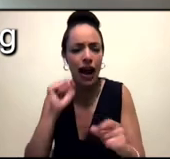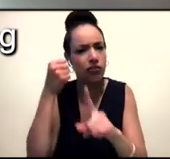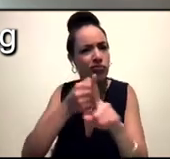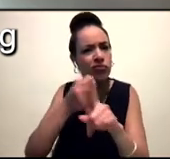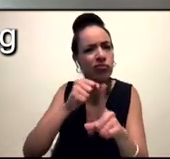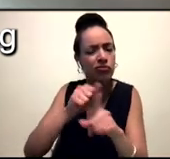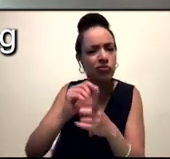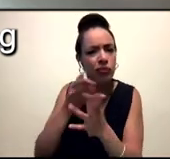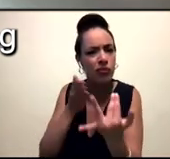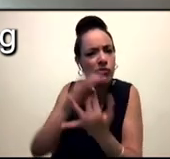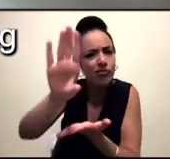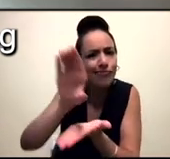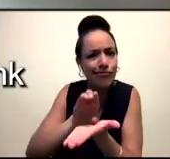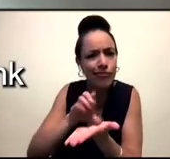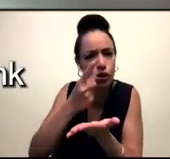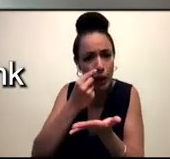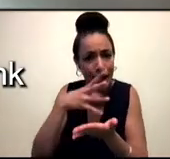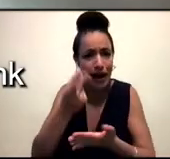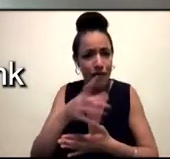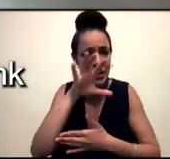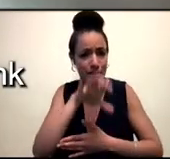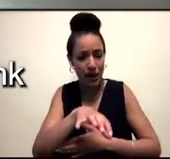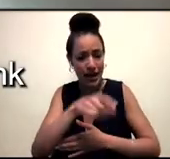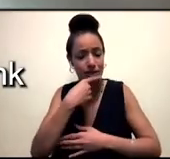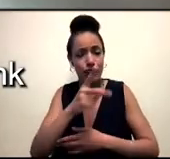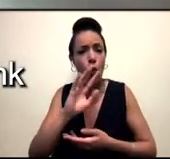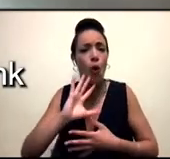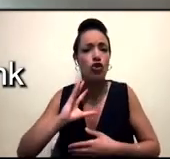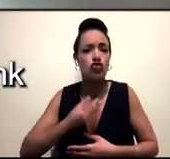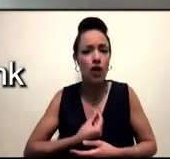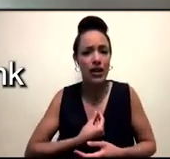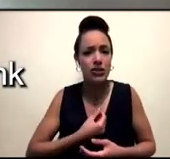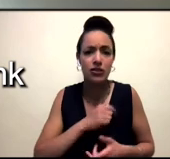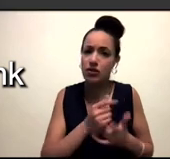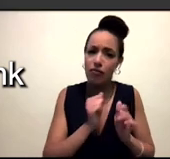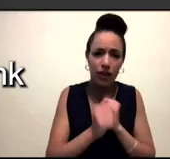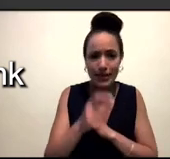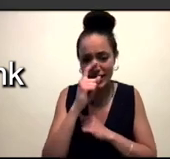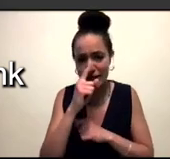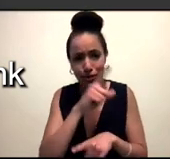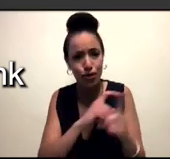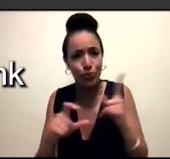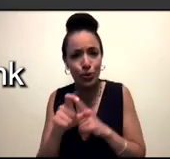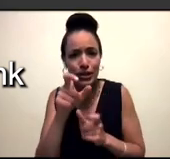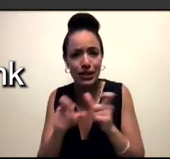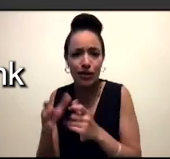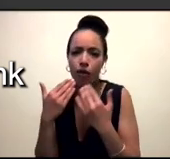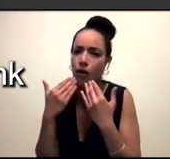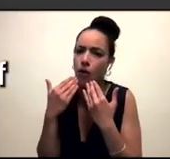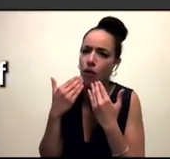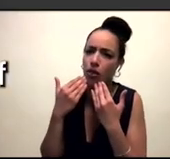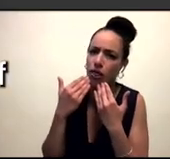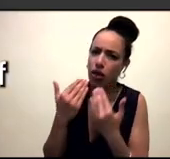for our trans brothers and sisters, but, you know, for everybody in the queer community as well. Yeah. Thank you so much, Fariel. And